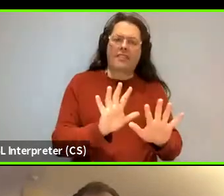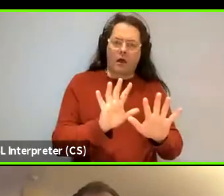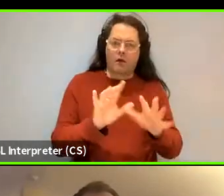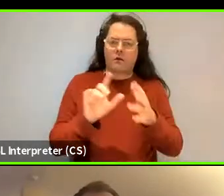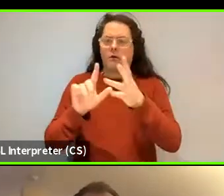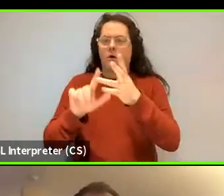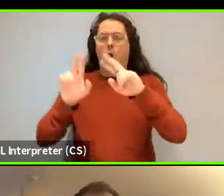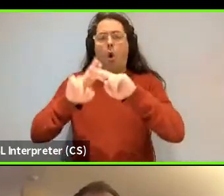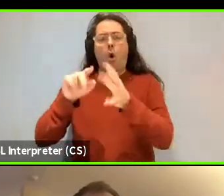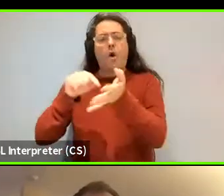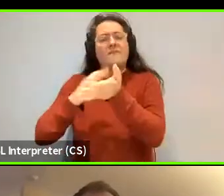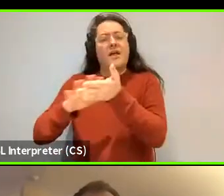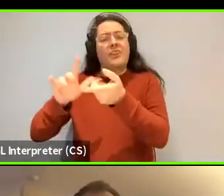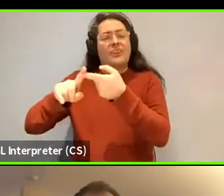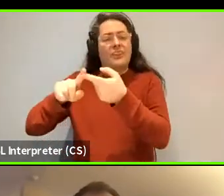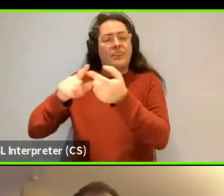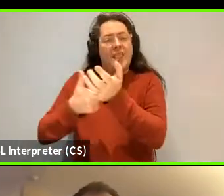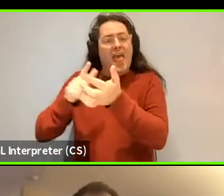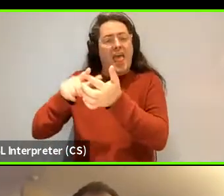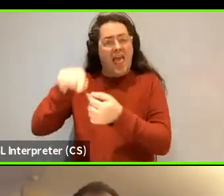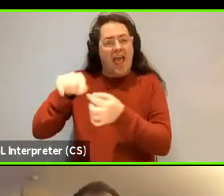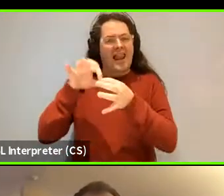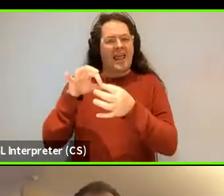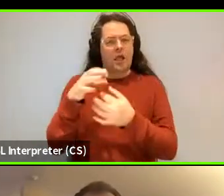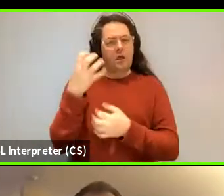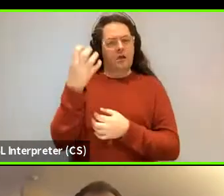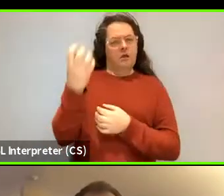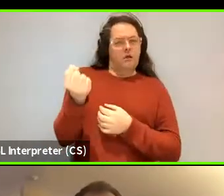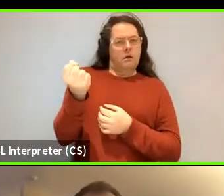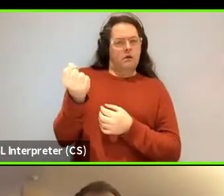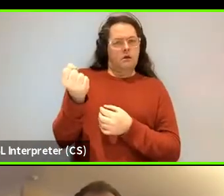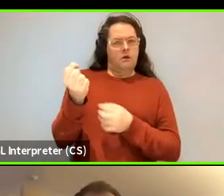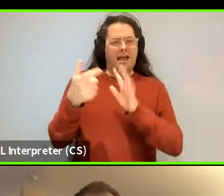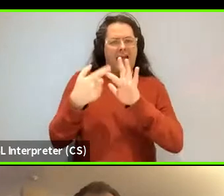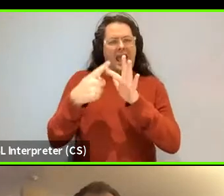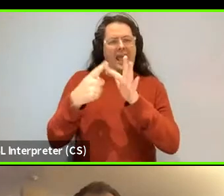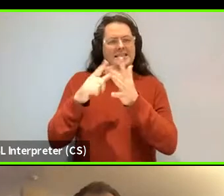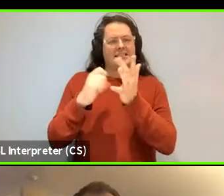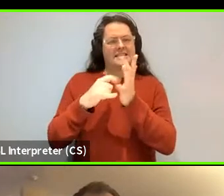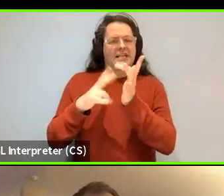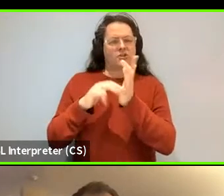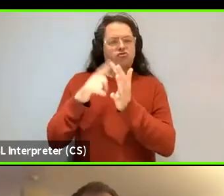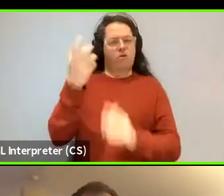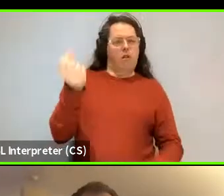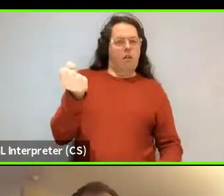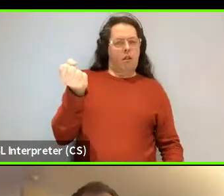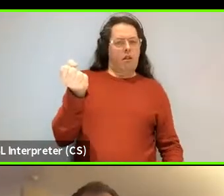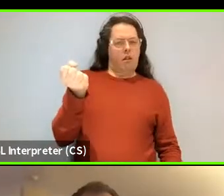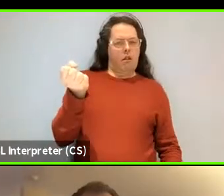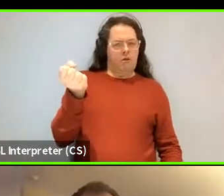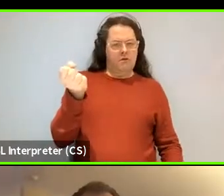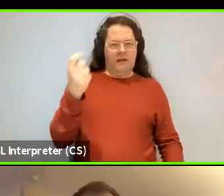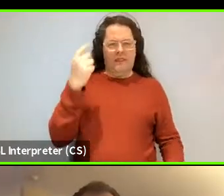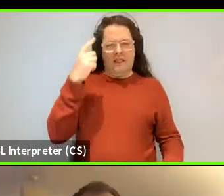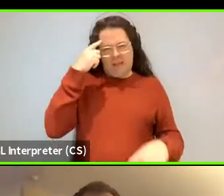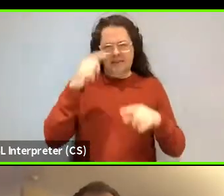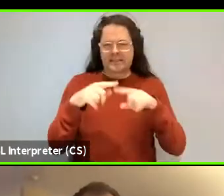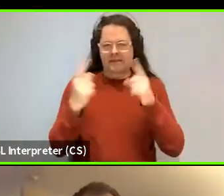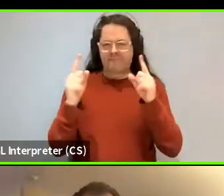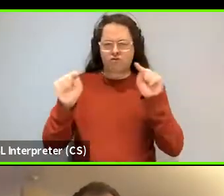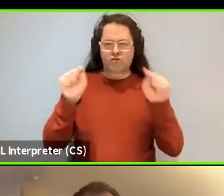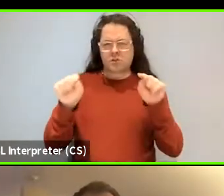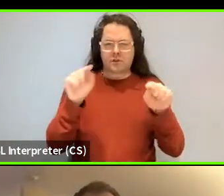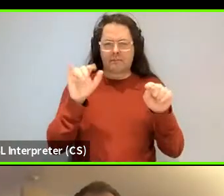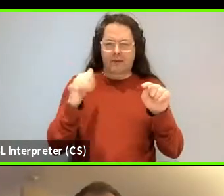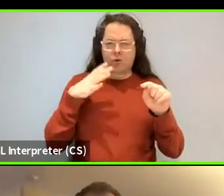with what people, what linguists call an existential. I don't know if other people have the same kind of feeling about that. And obviously you would need to kind of test